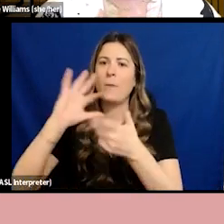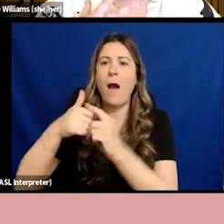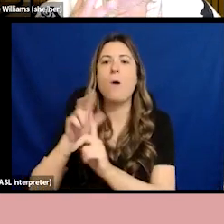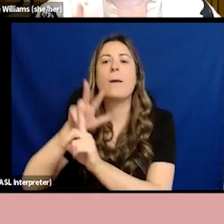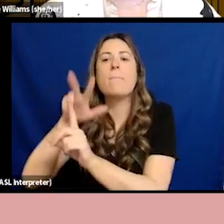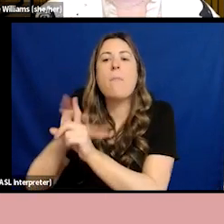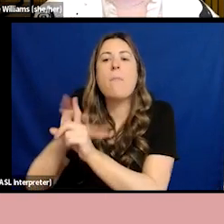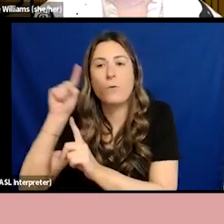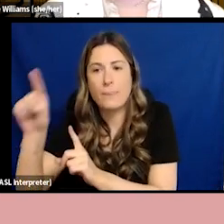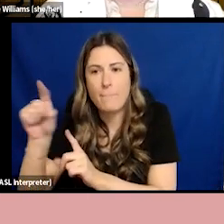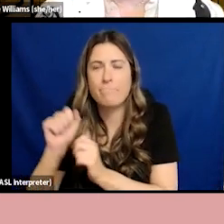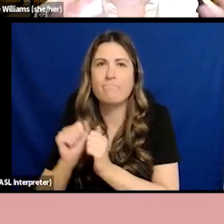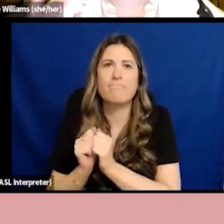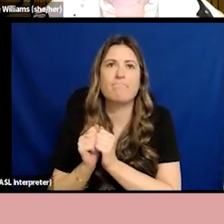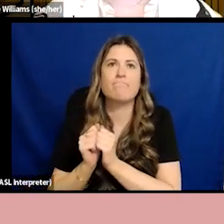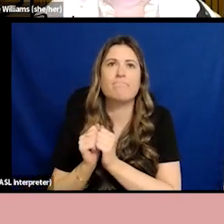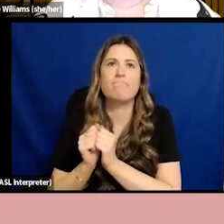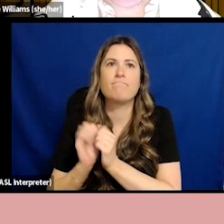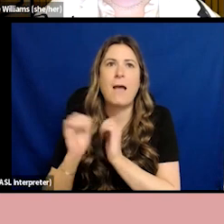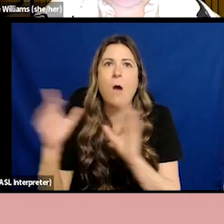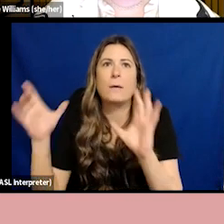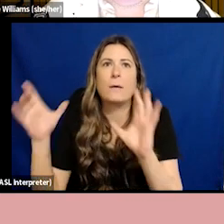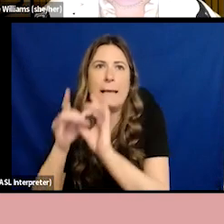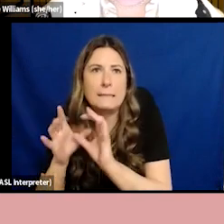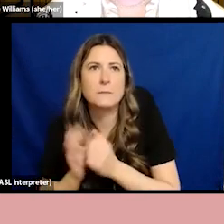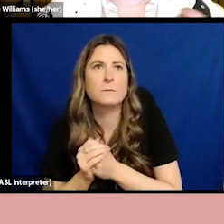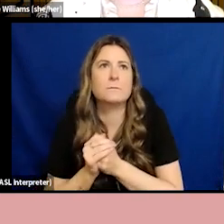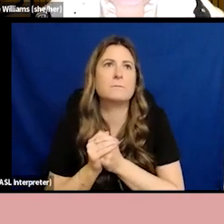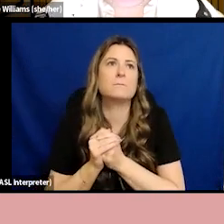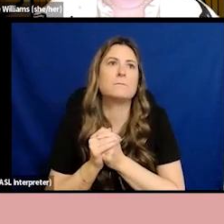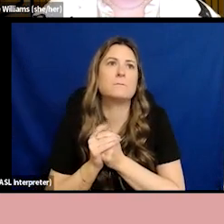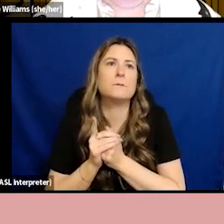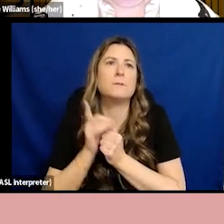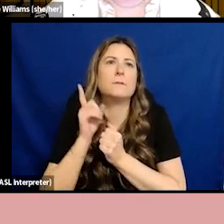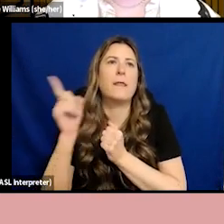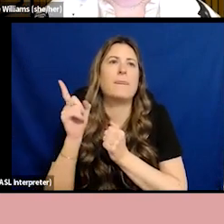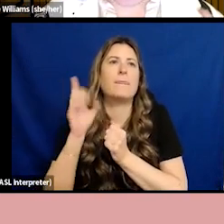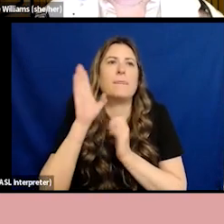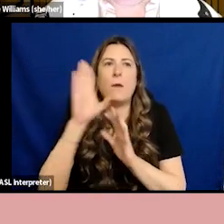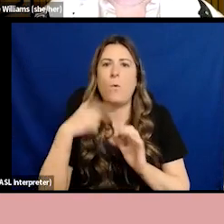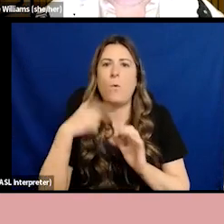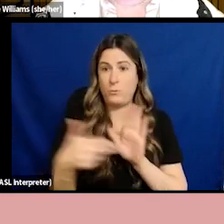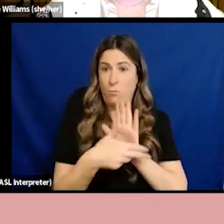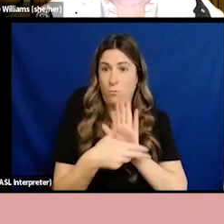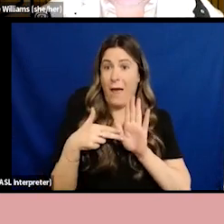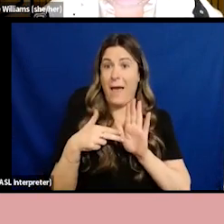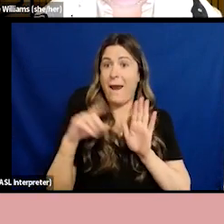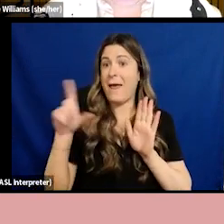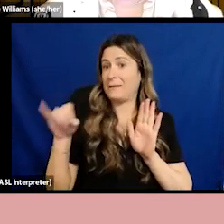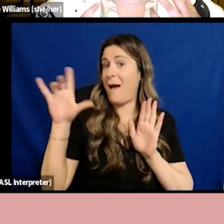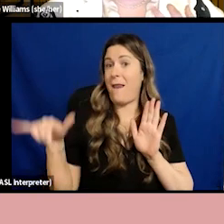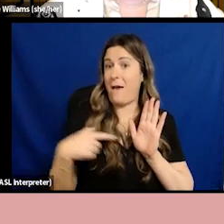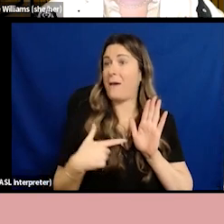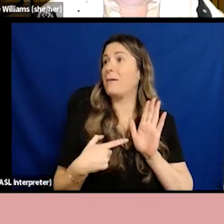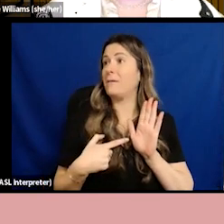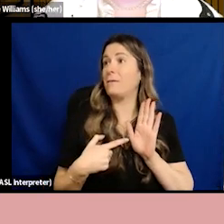People want to see it as a personal branding exercise or personal improvement exercise, a chance to show how good